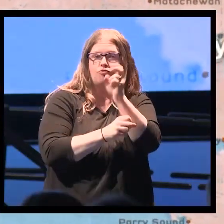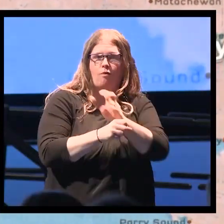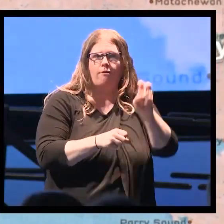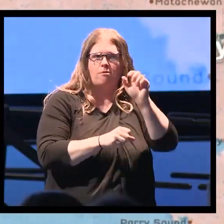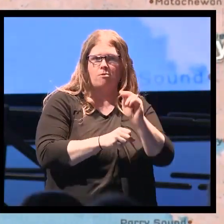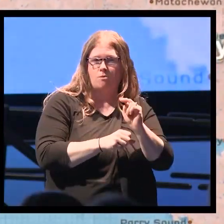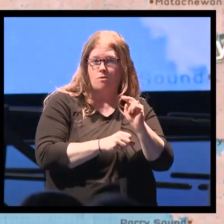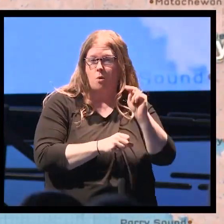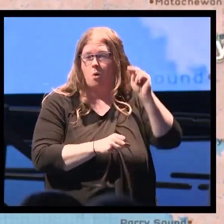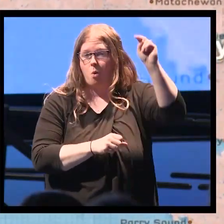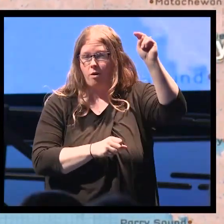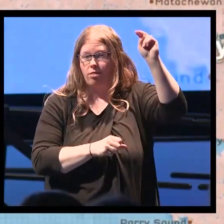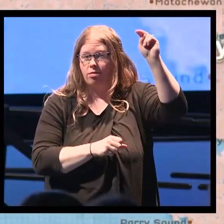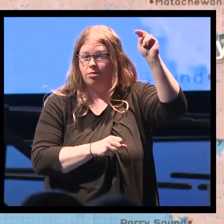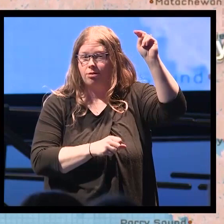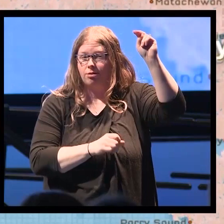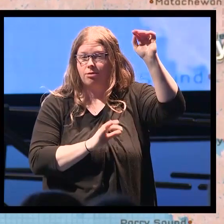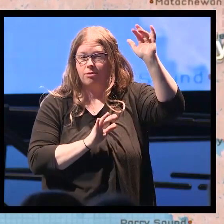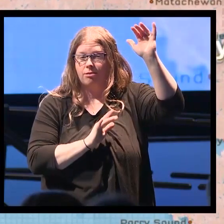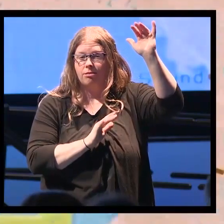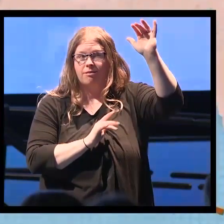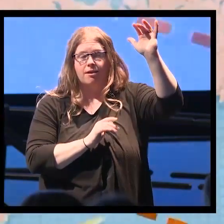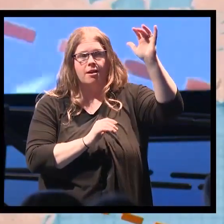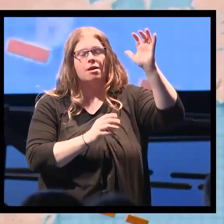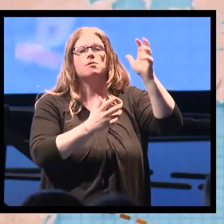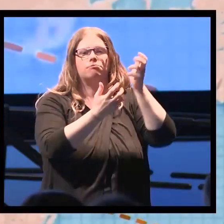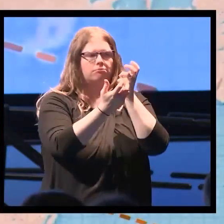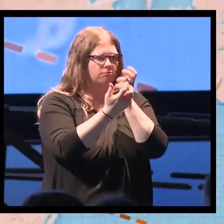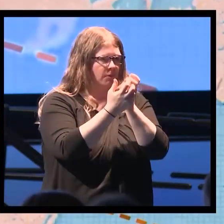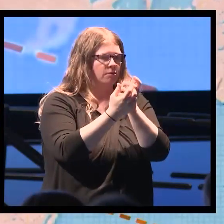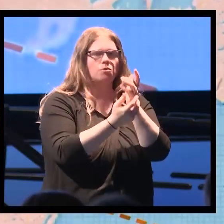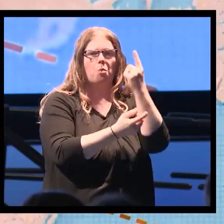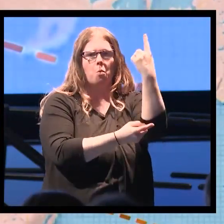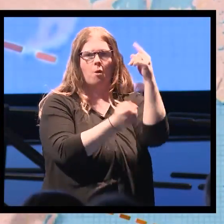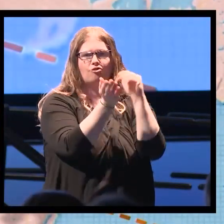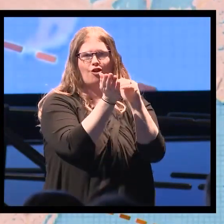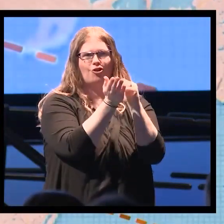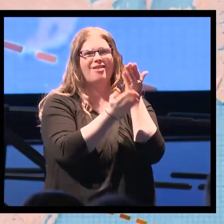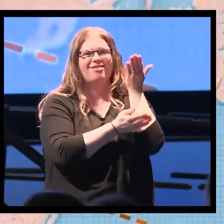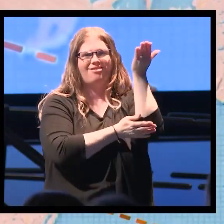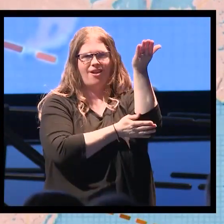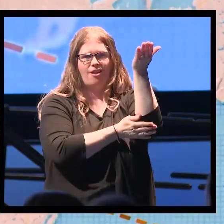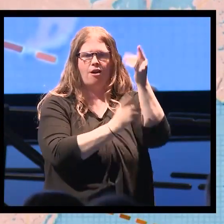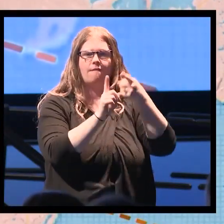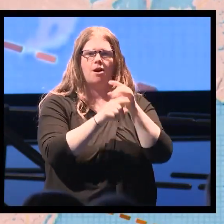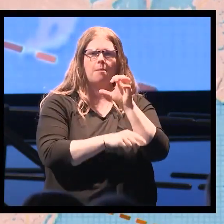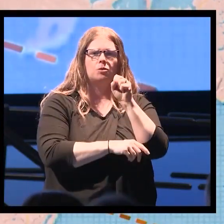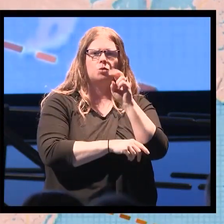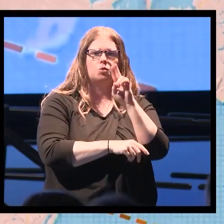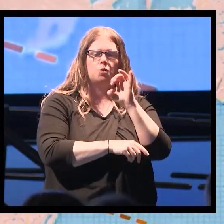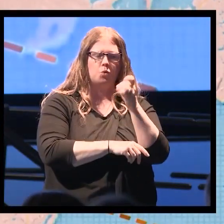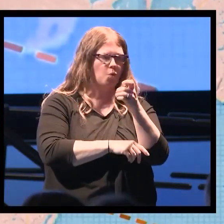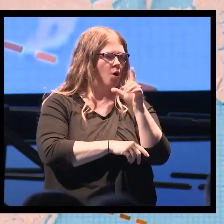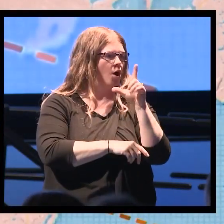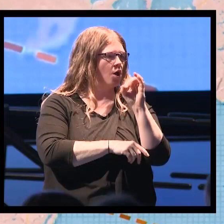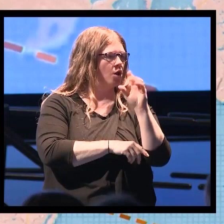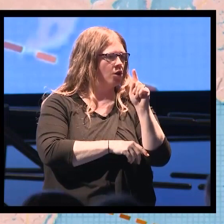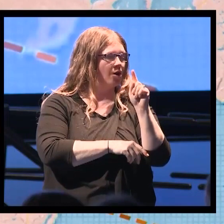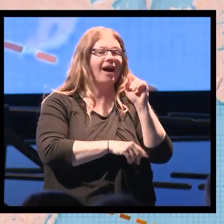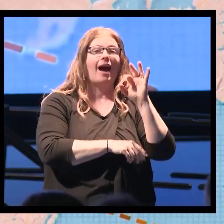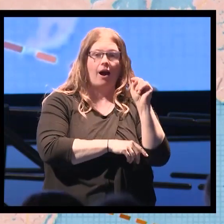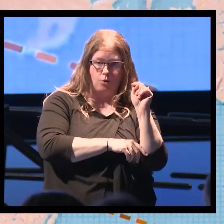north, matched with one of the incredibly skilled and dedicated physicians who flew out of Sioux Lookout to 14 northern communities.